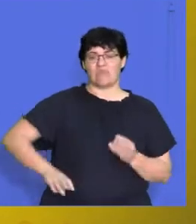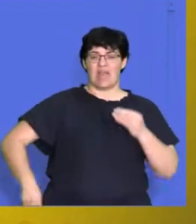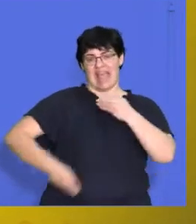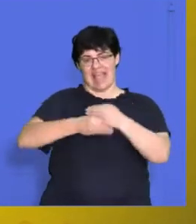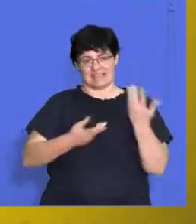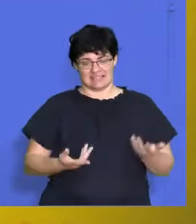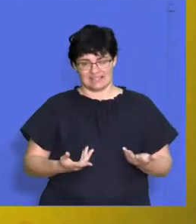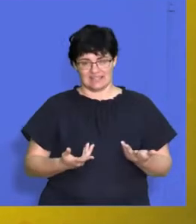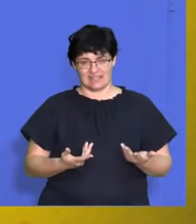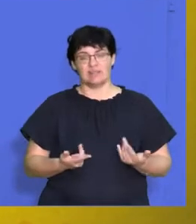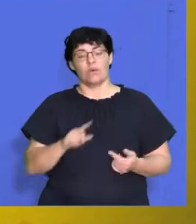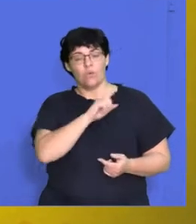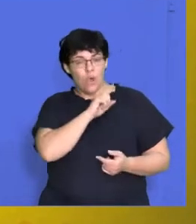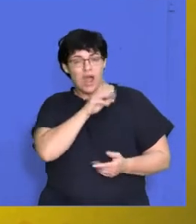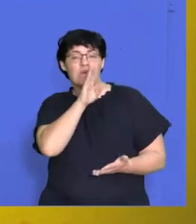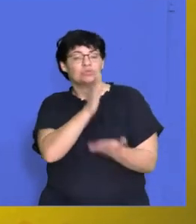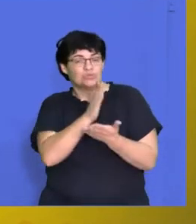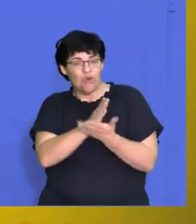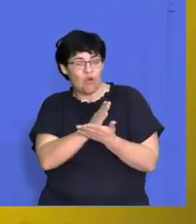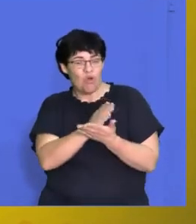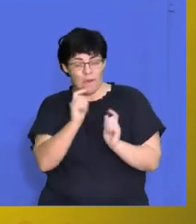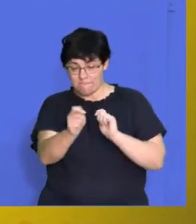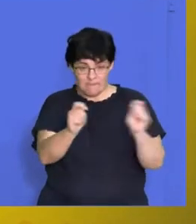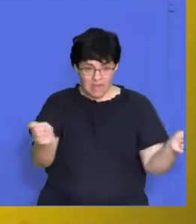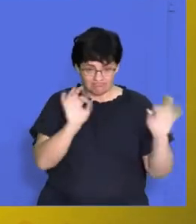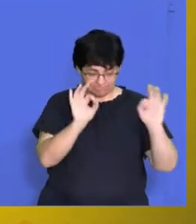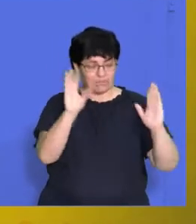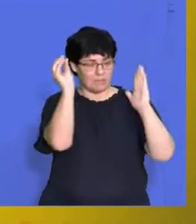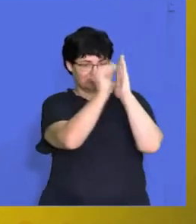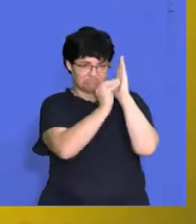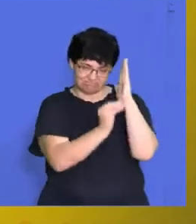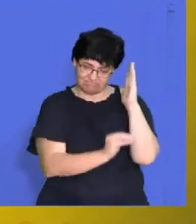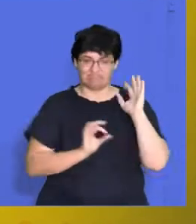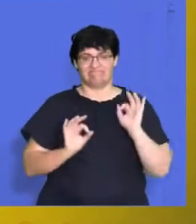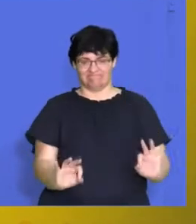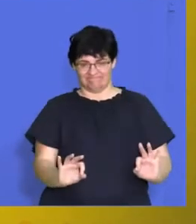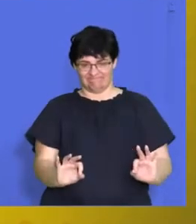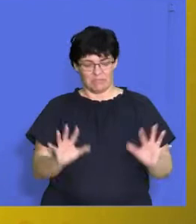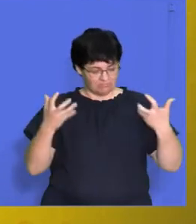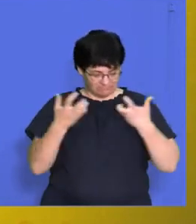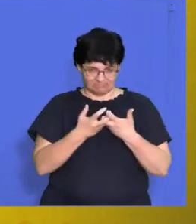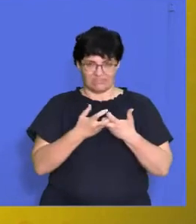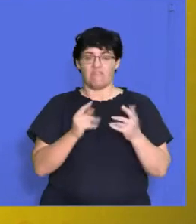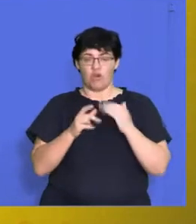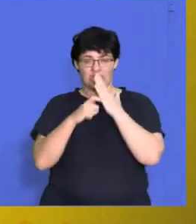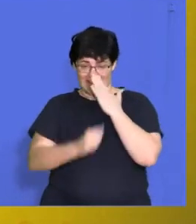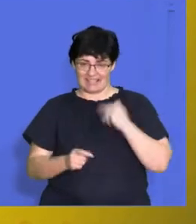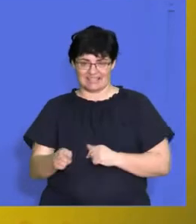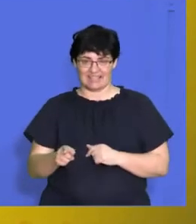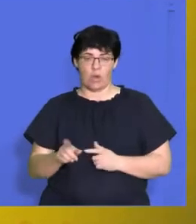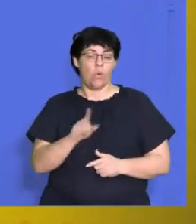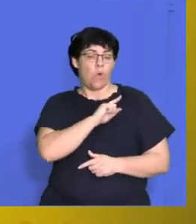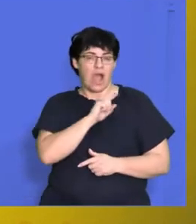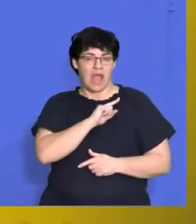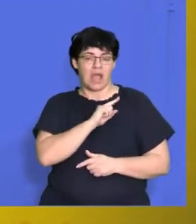cost there because we've got to make sure that everything is recorded properly. As I said, for tax benefits because we don't